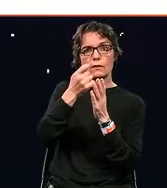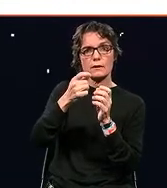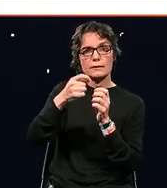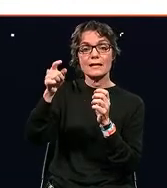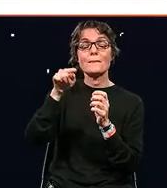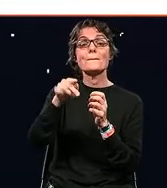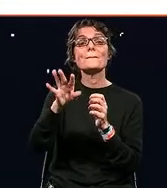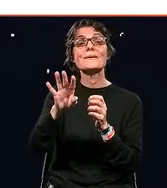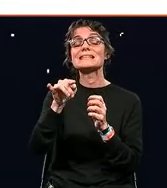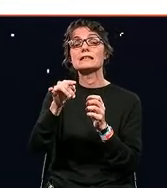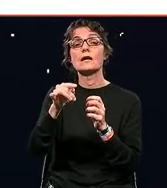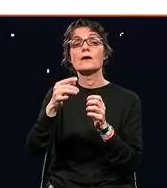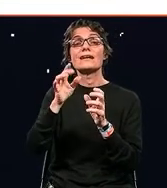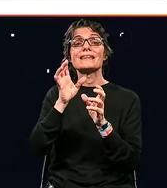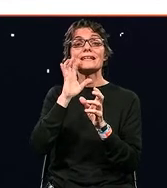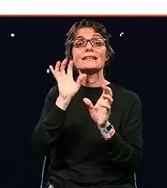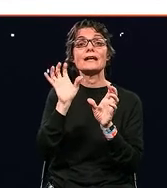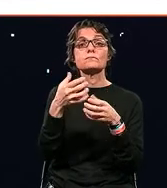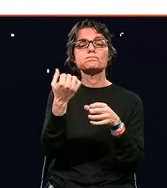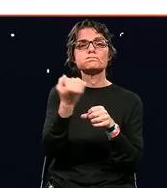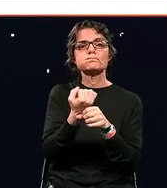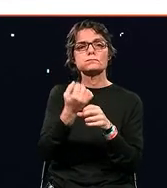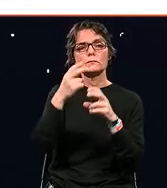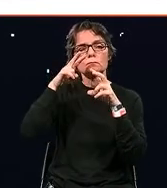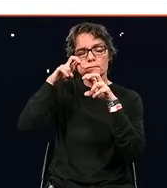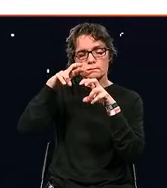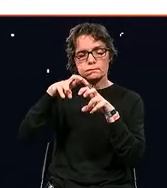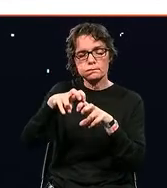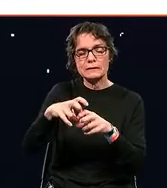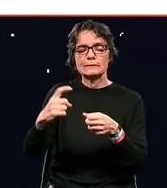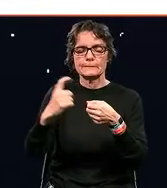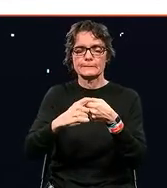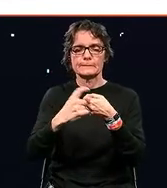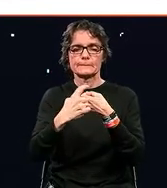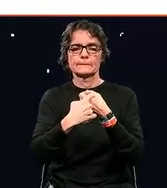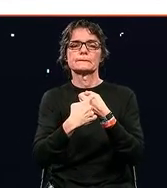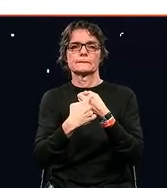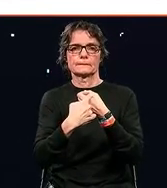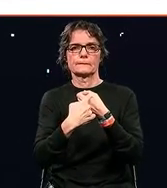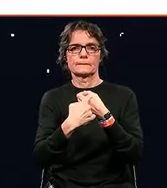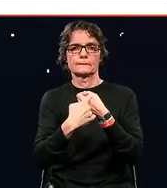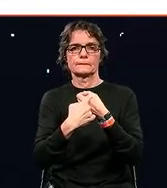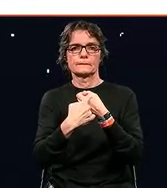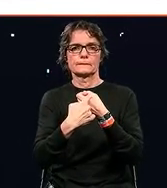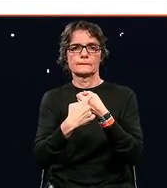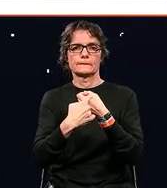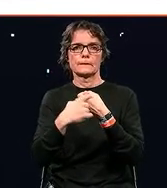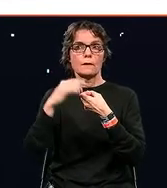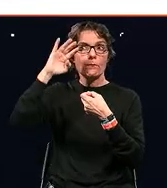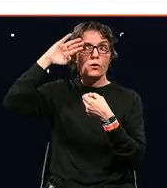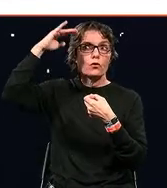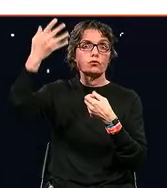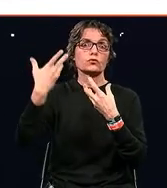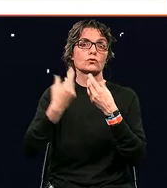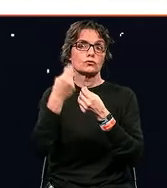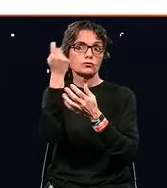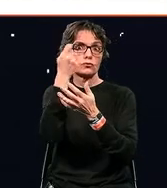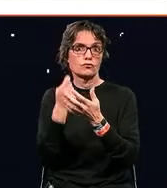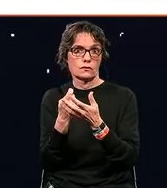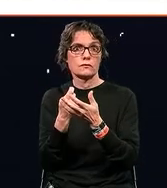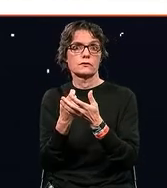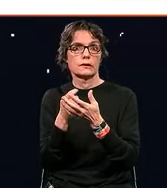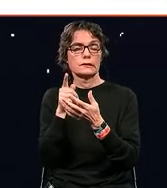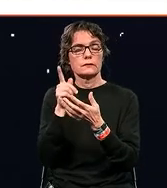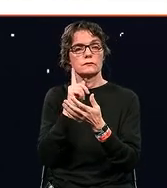to explore and become true partners in shaping those preferable futures? So,